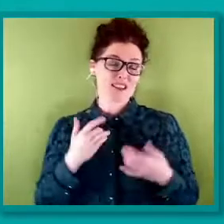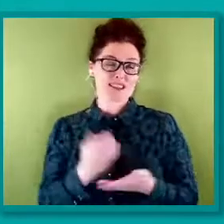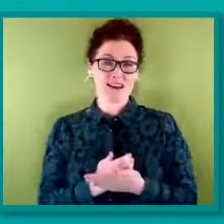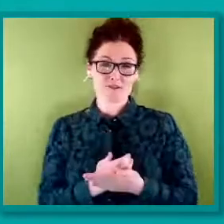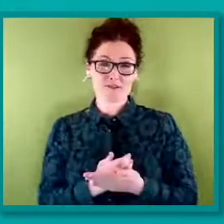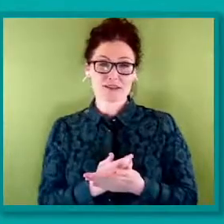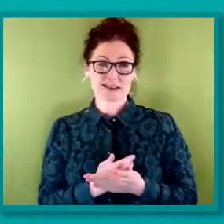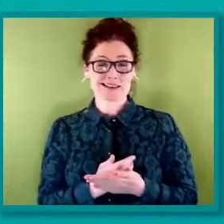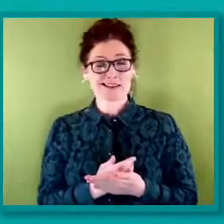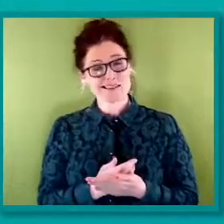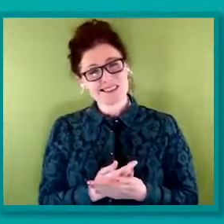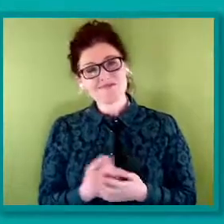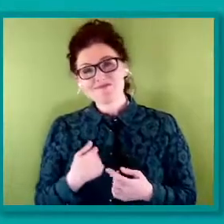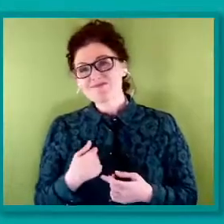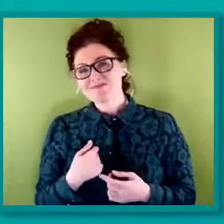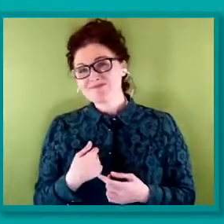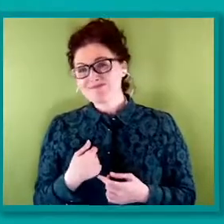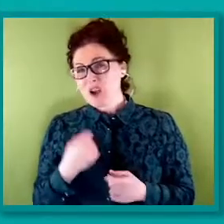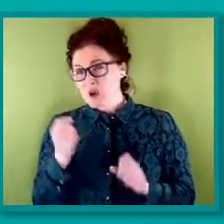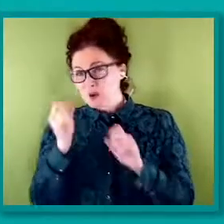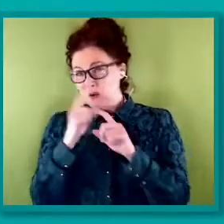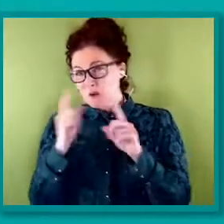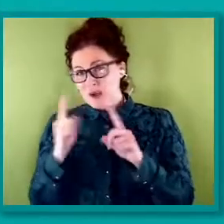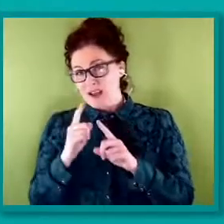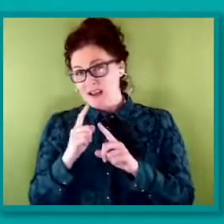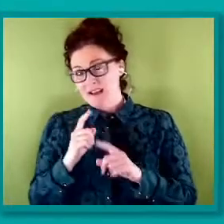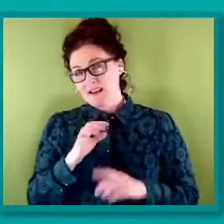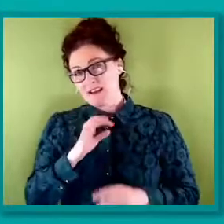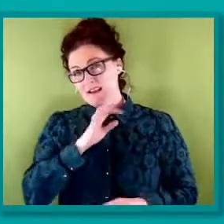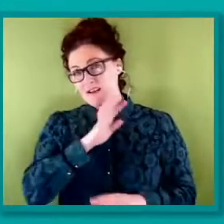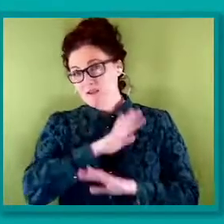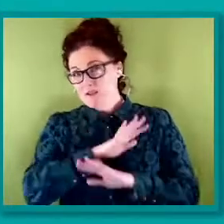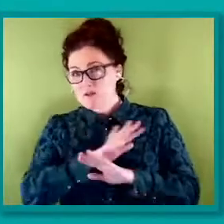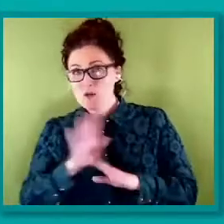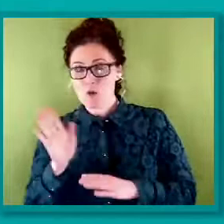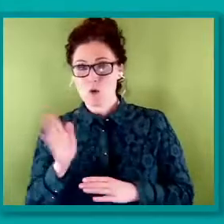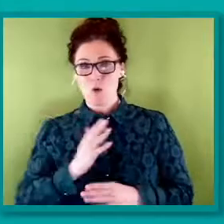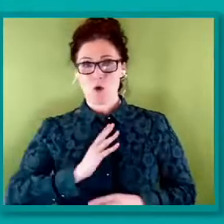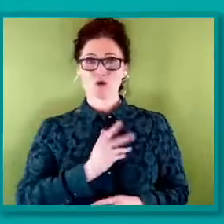that this is not a privilege all of my trans and non-binary siblings share.